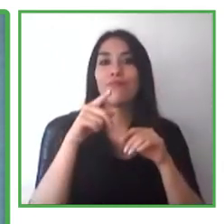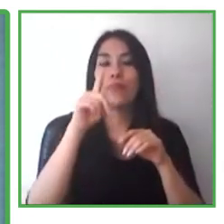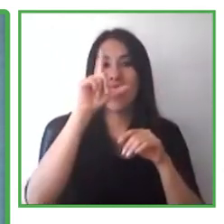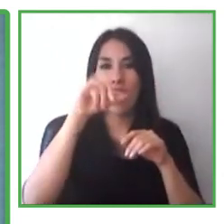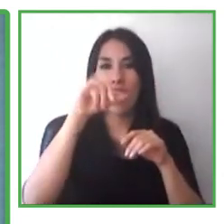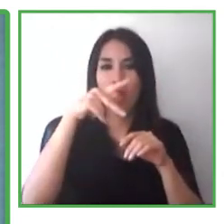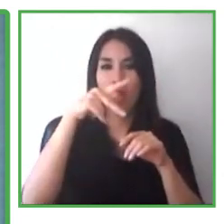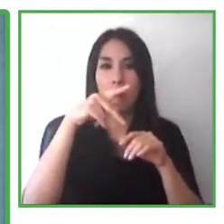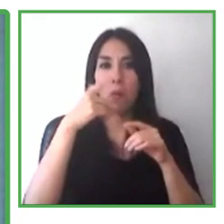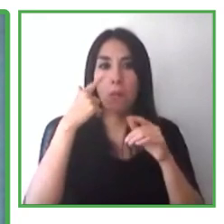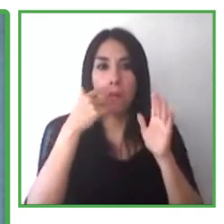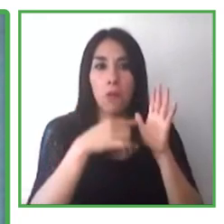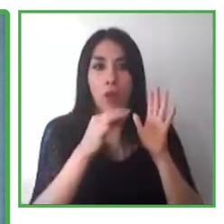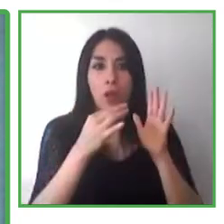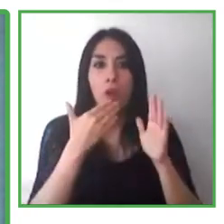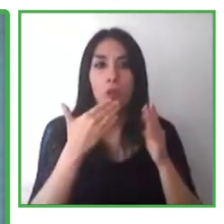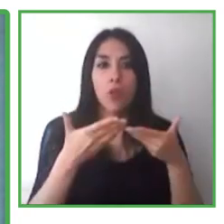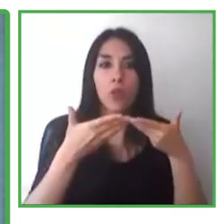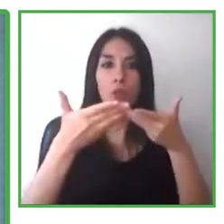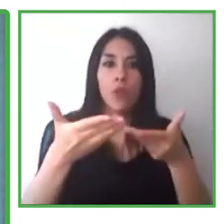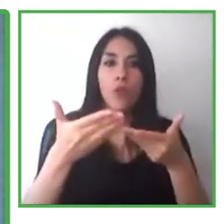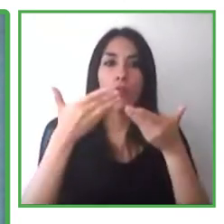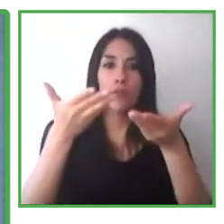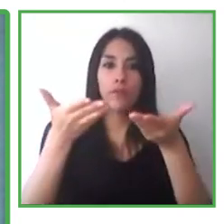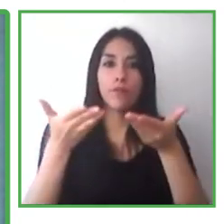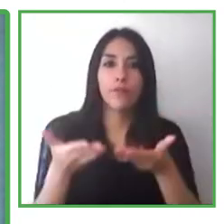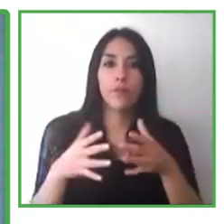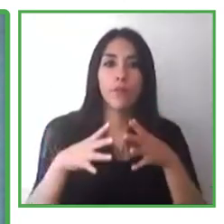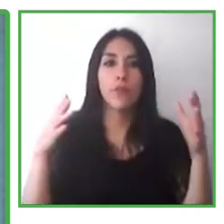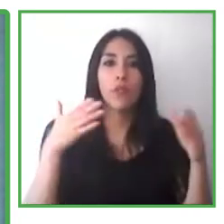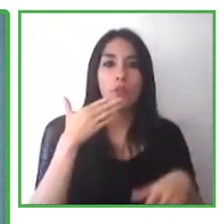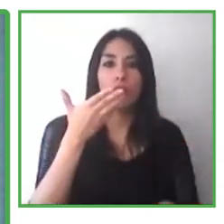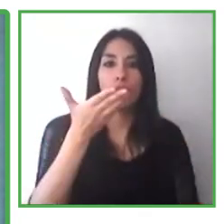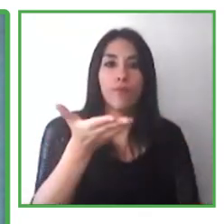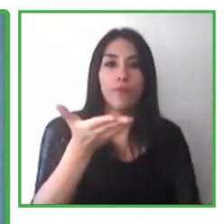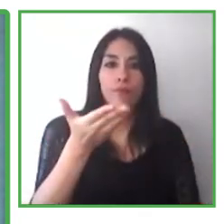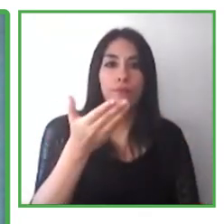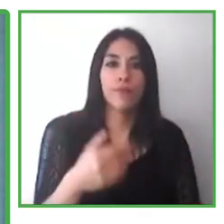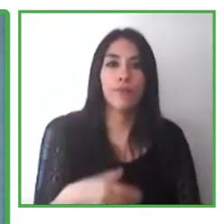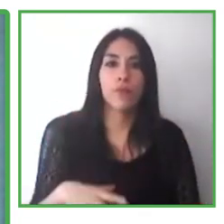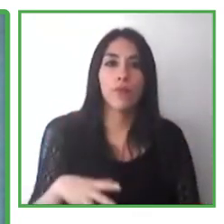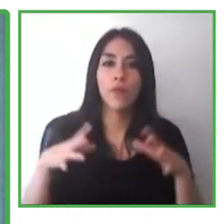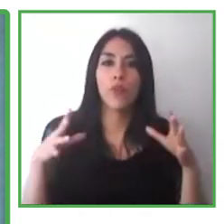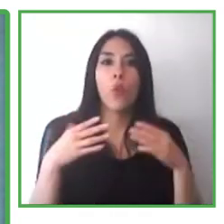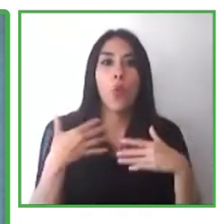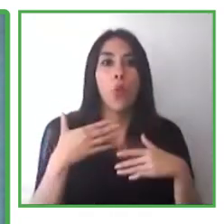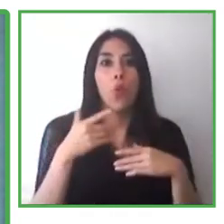And I wish you good luck with your further inclusion activities. Thank you.